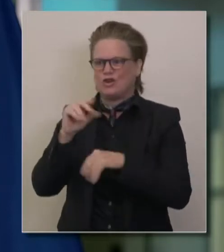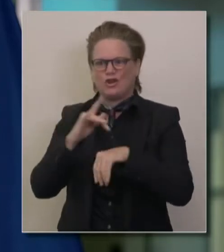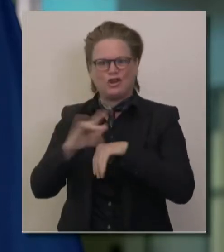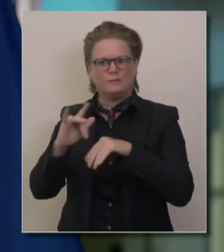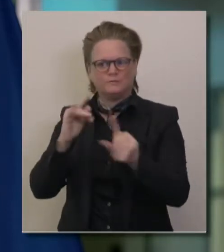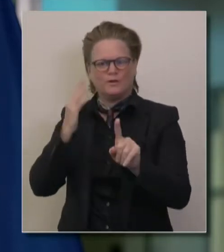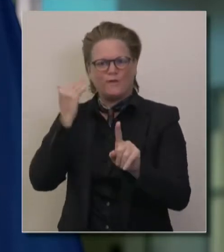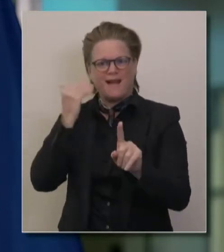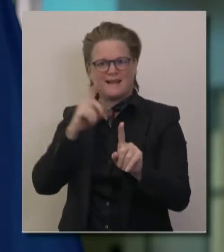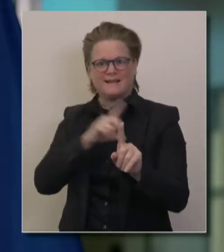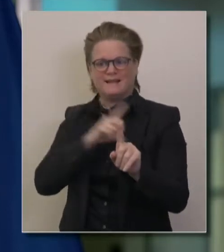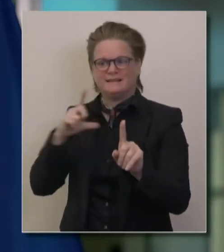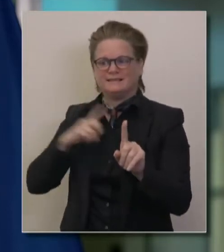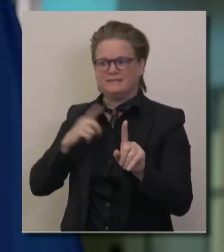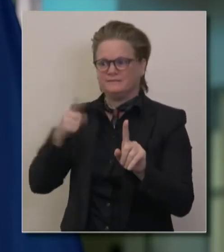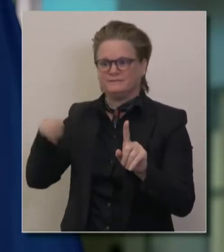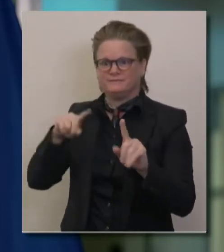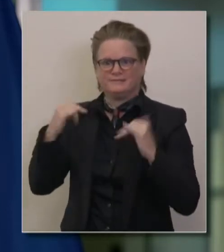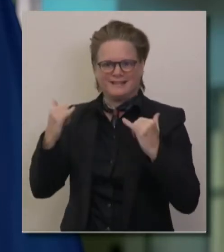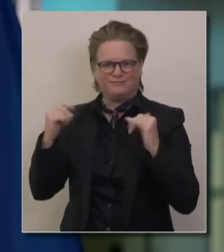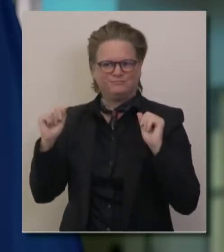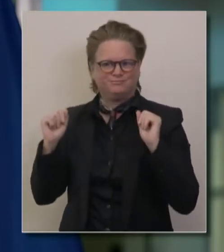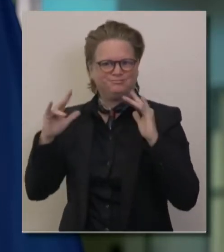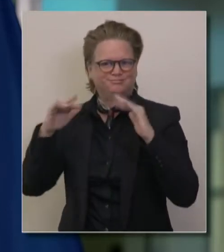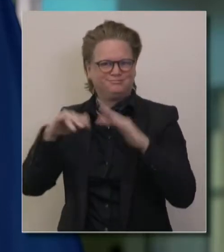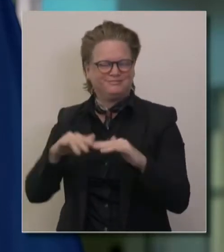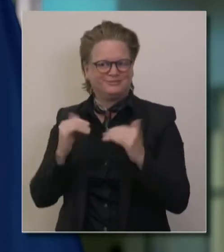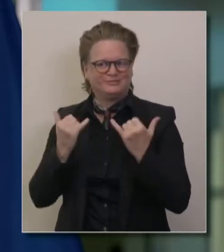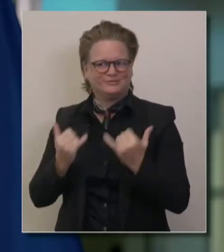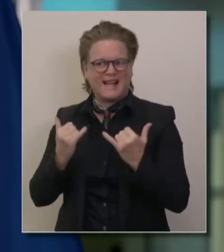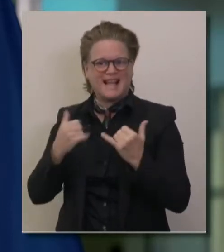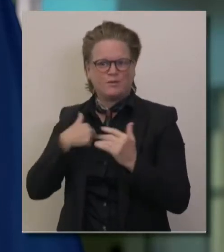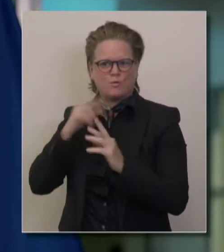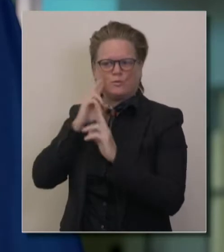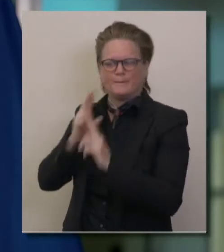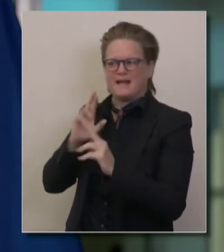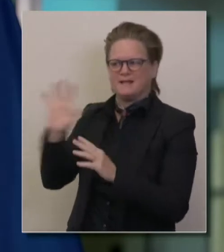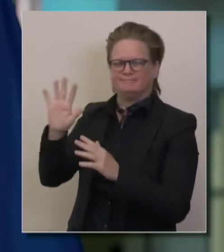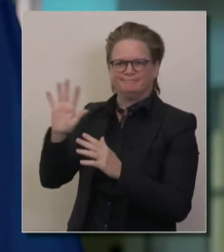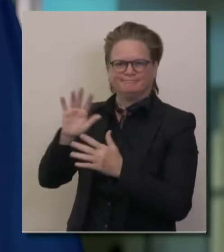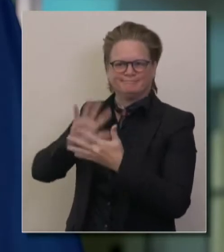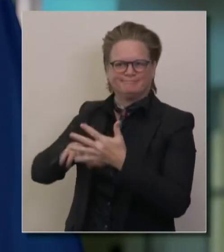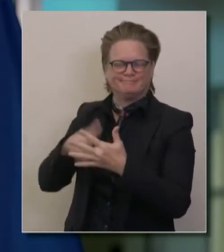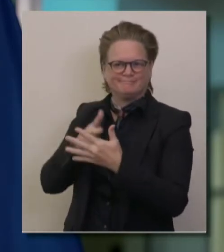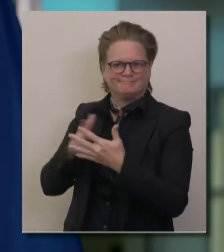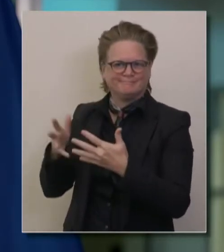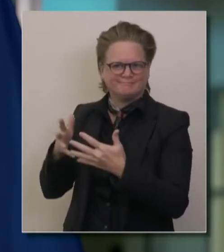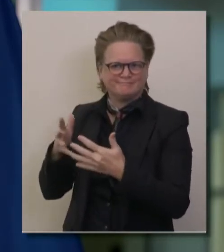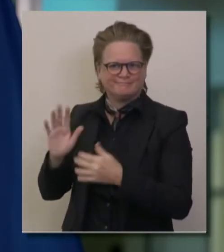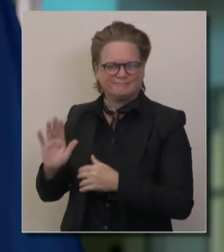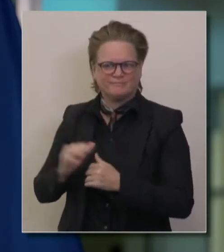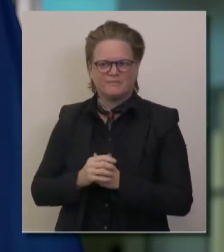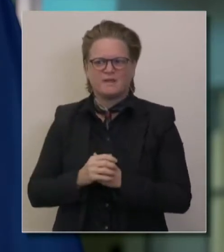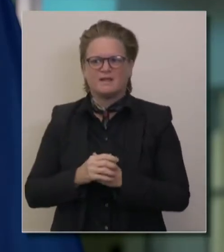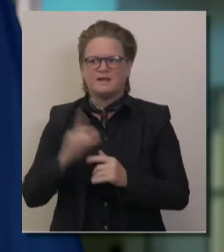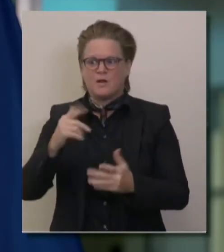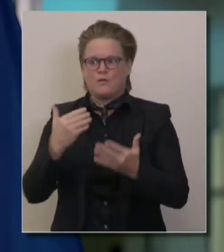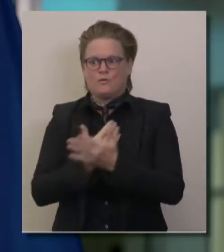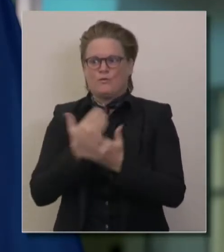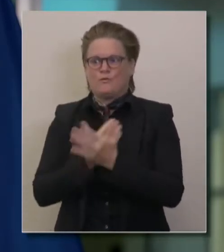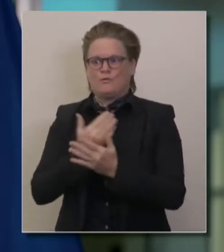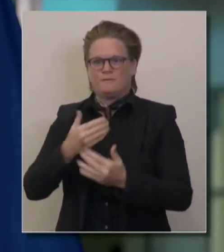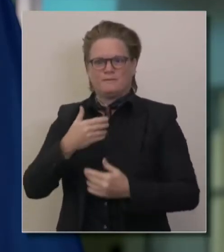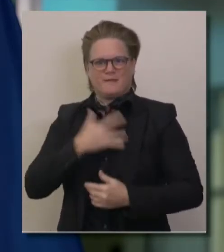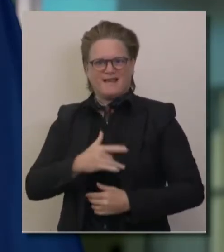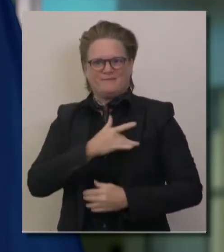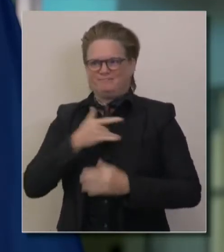session today. And we wanted to be respectful to their respected new members, the swearing in